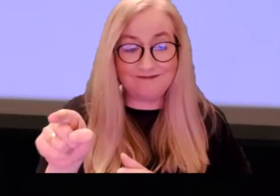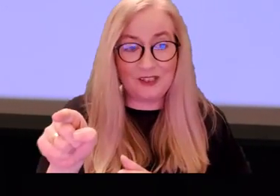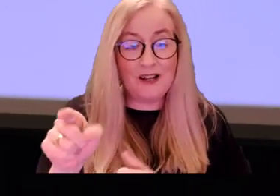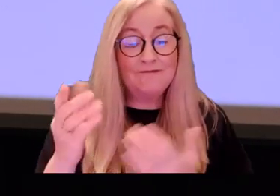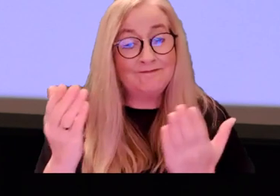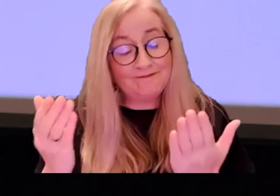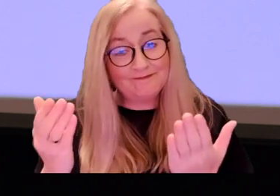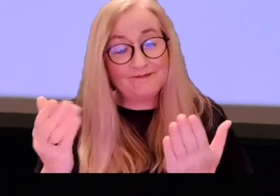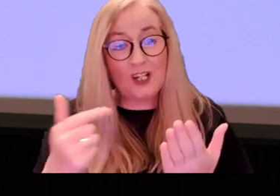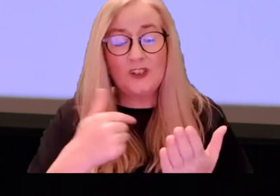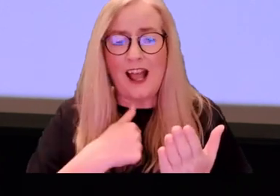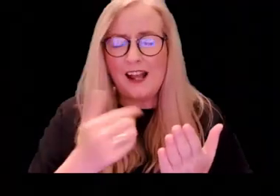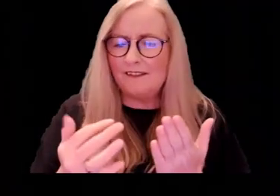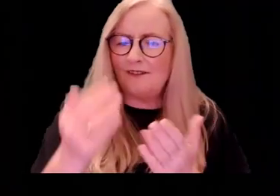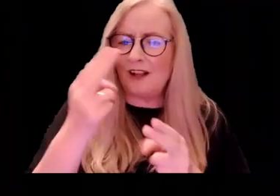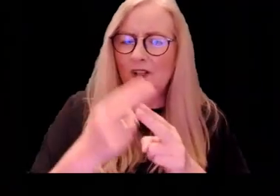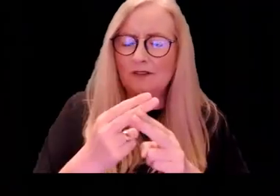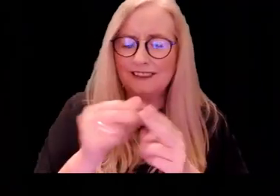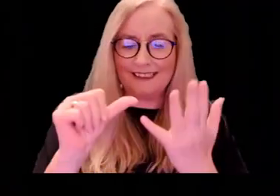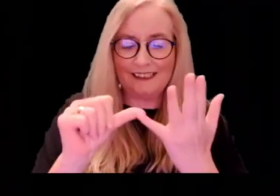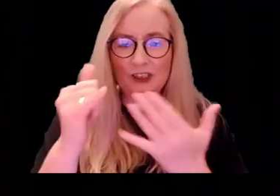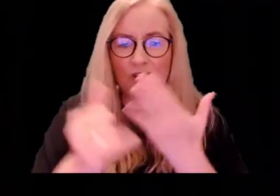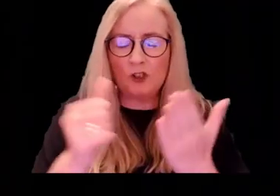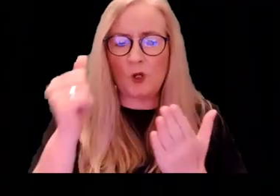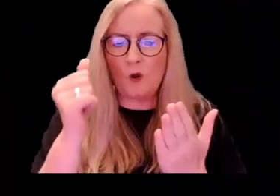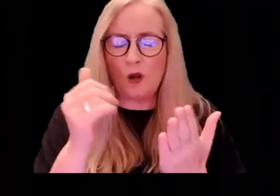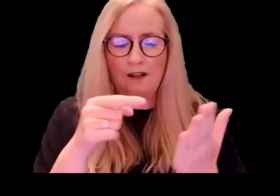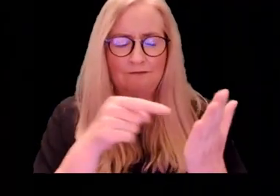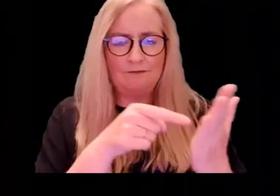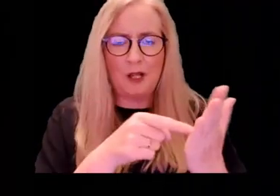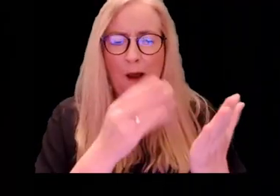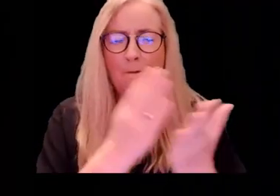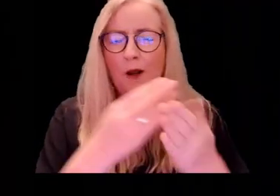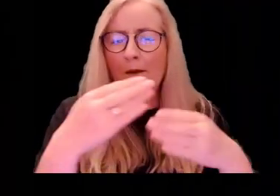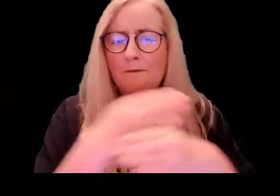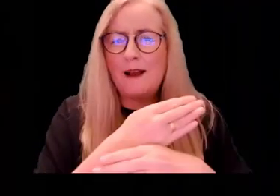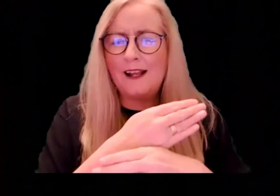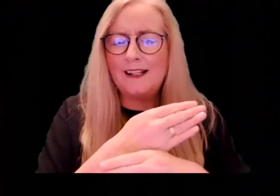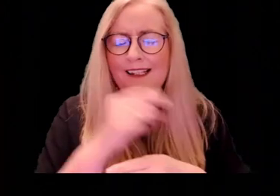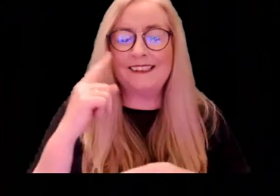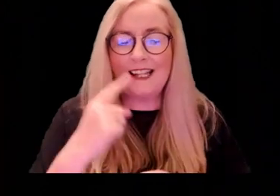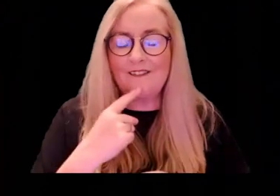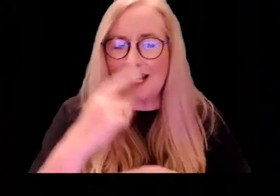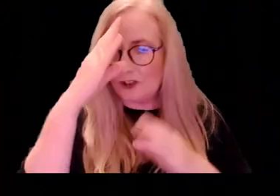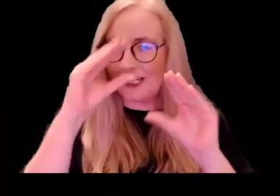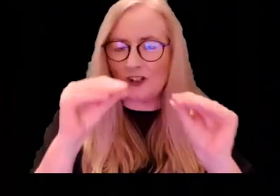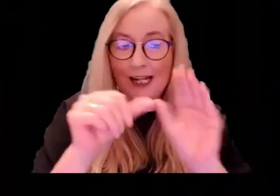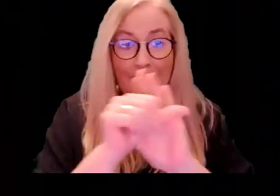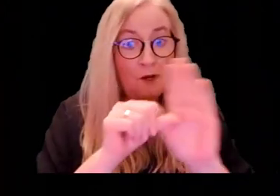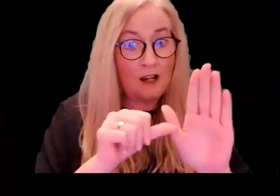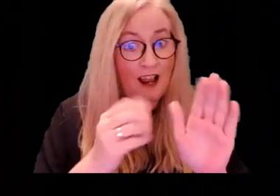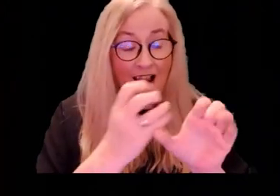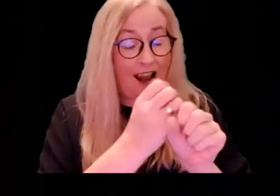and only I discovered six years ago a book by a deaf education expert.